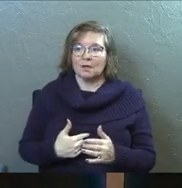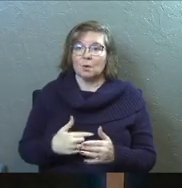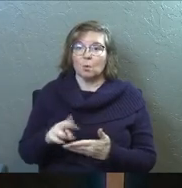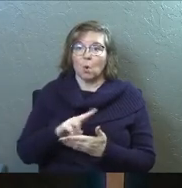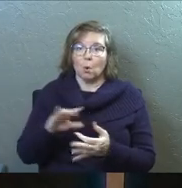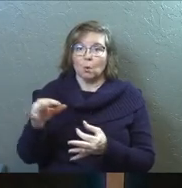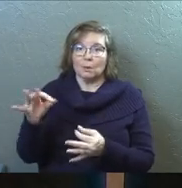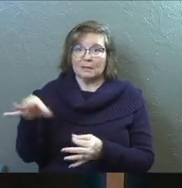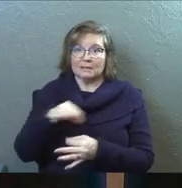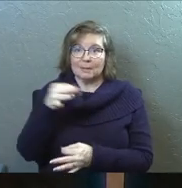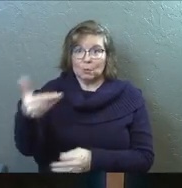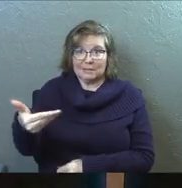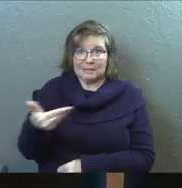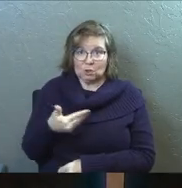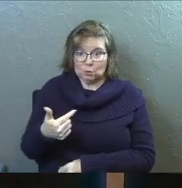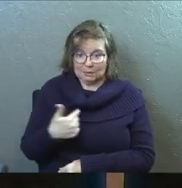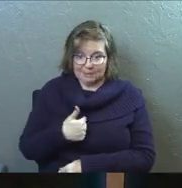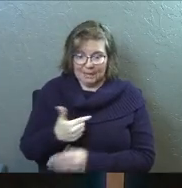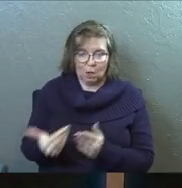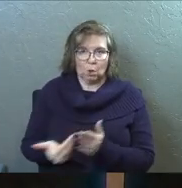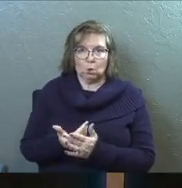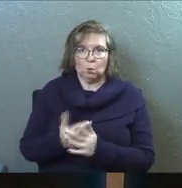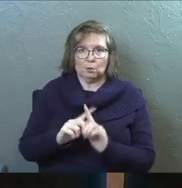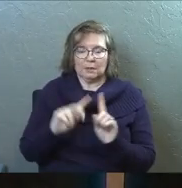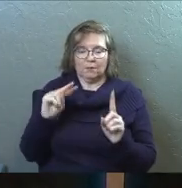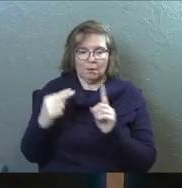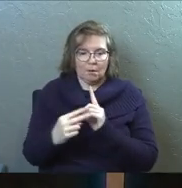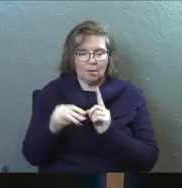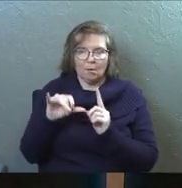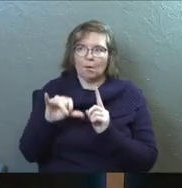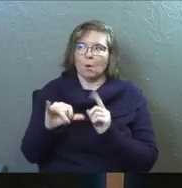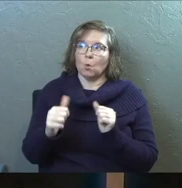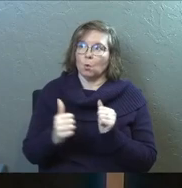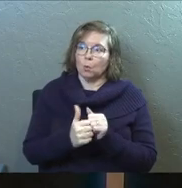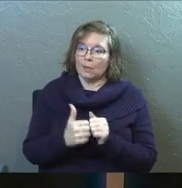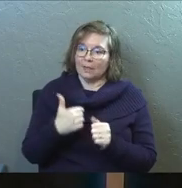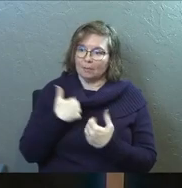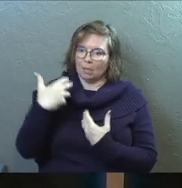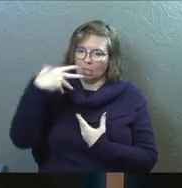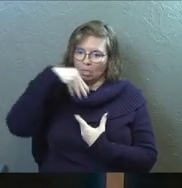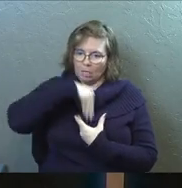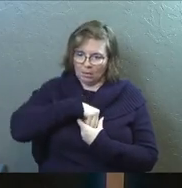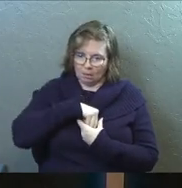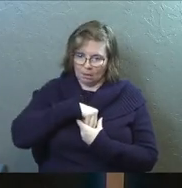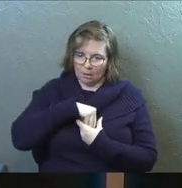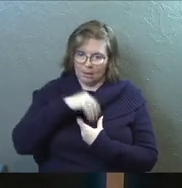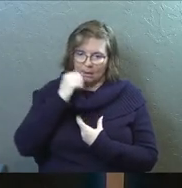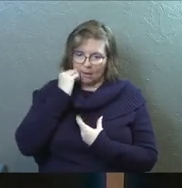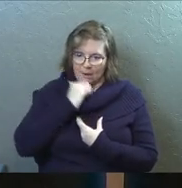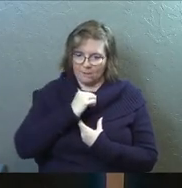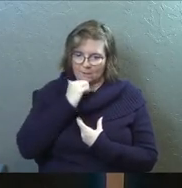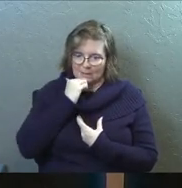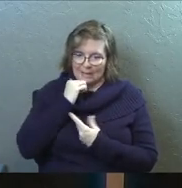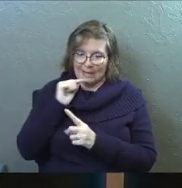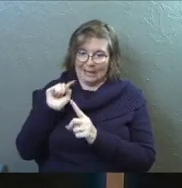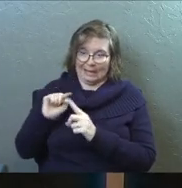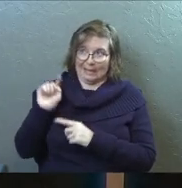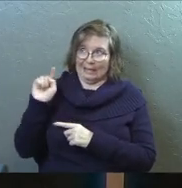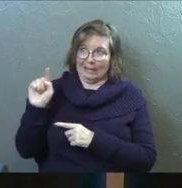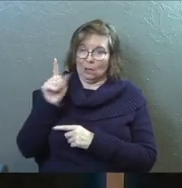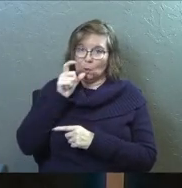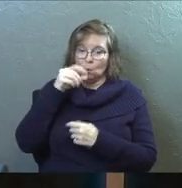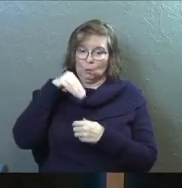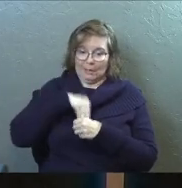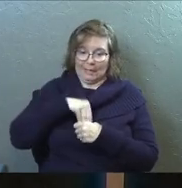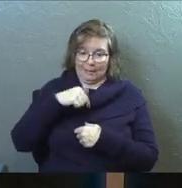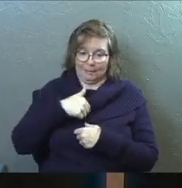introduced to me in a whole new way. And I was like, oh, he's with me every single day. He's the one who's with me